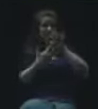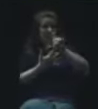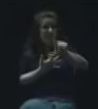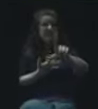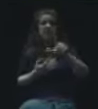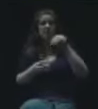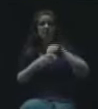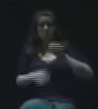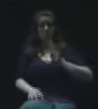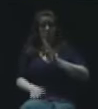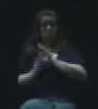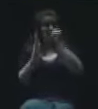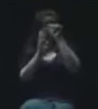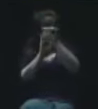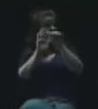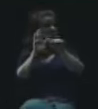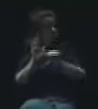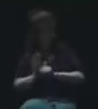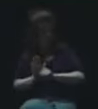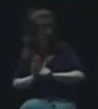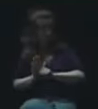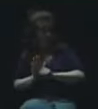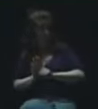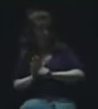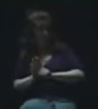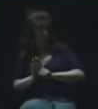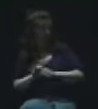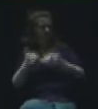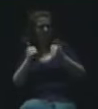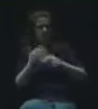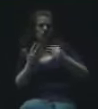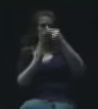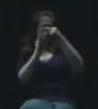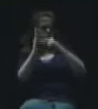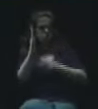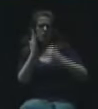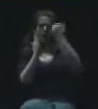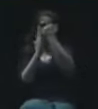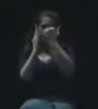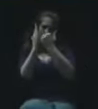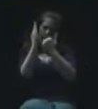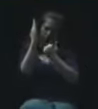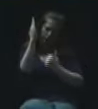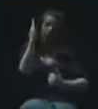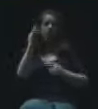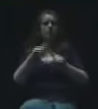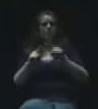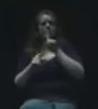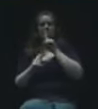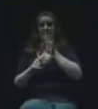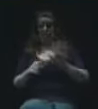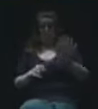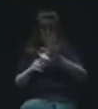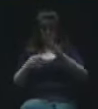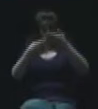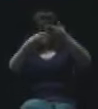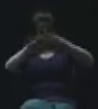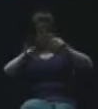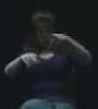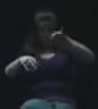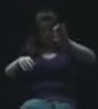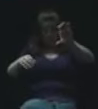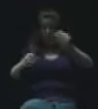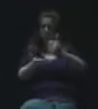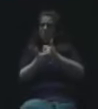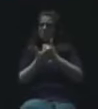in the board agenda, and we try to read every detail. But I really appreciate your help as the public. Thank